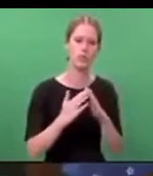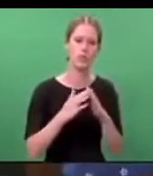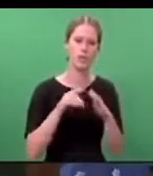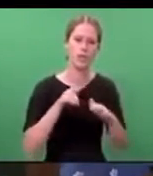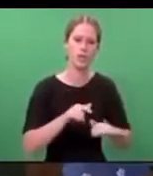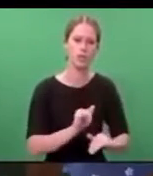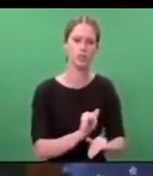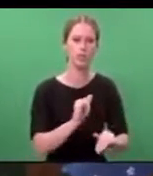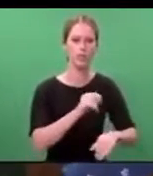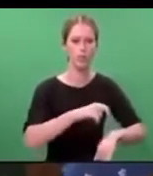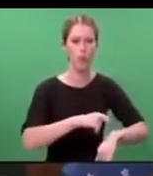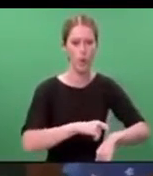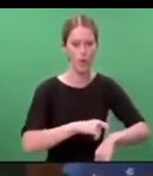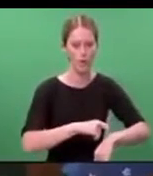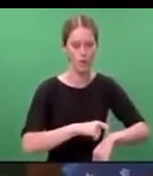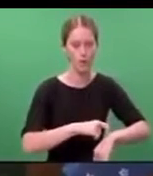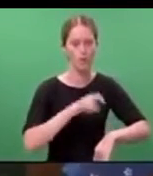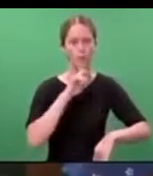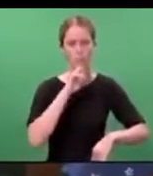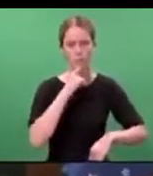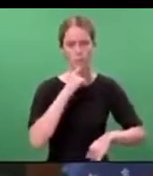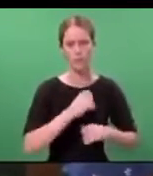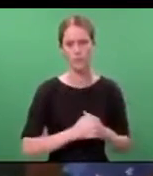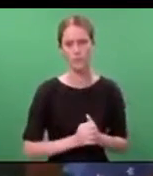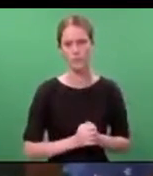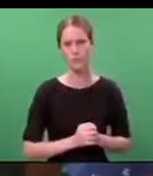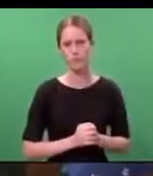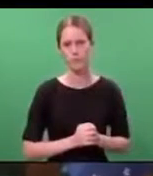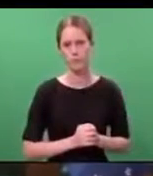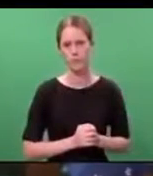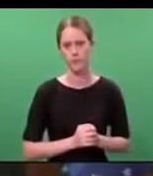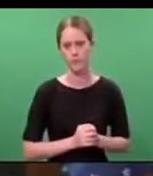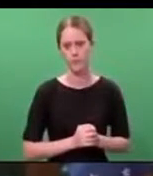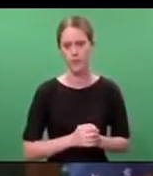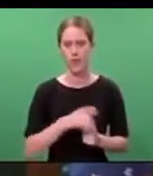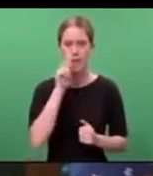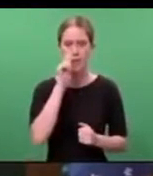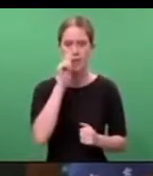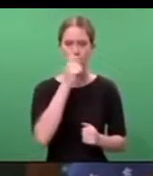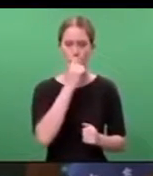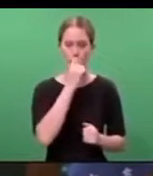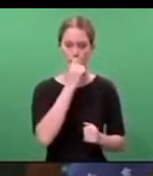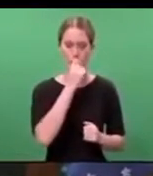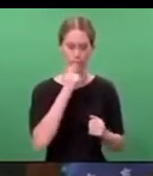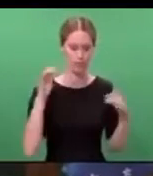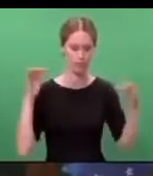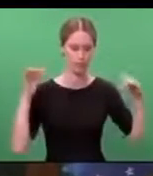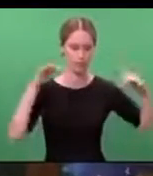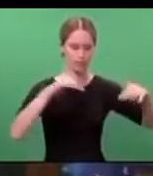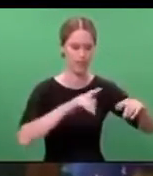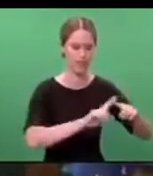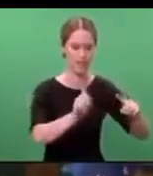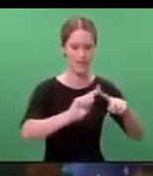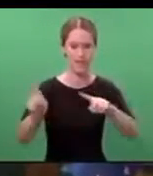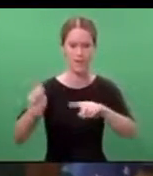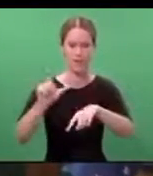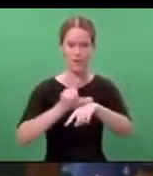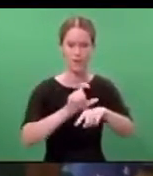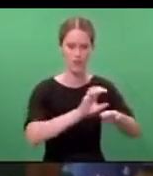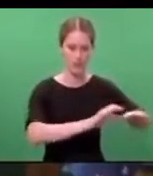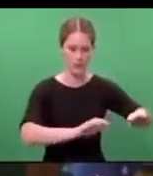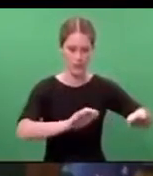times and we are. The mountain of flowers around the country that lie at the doors of mosques,